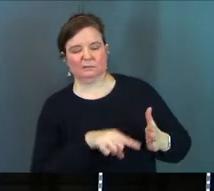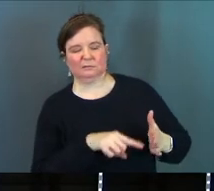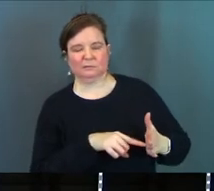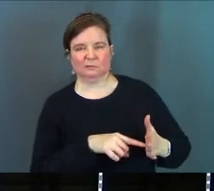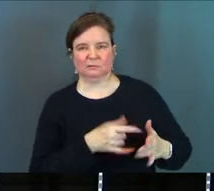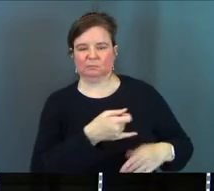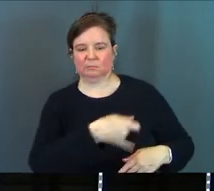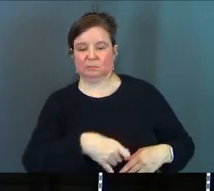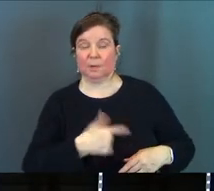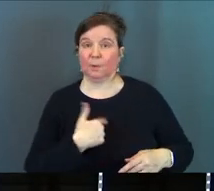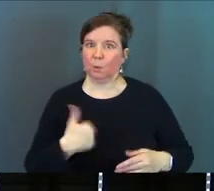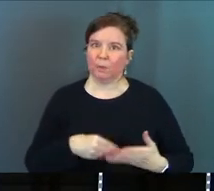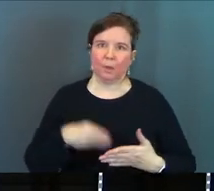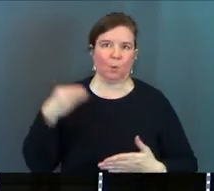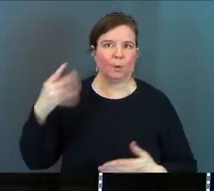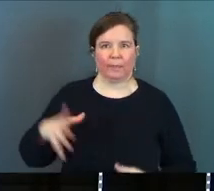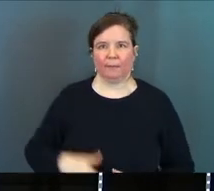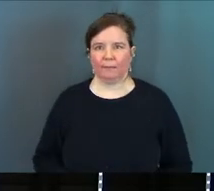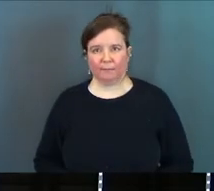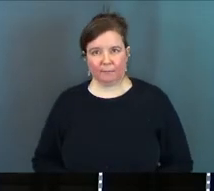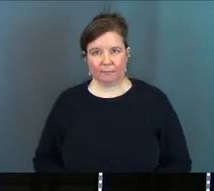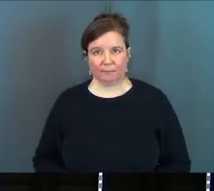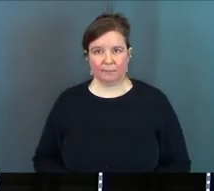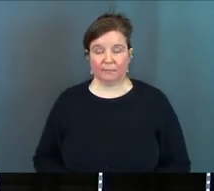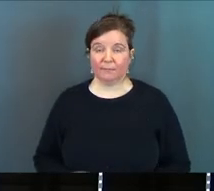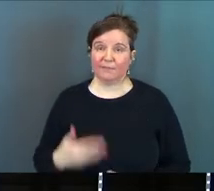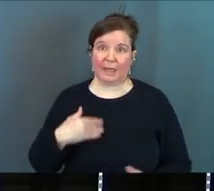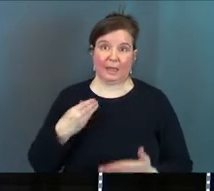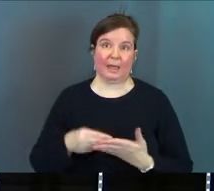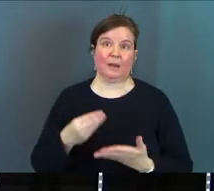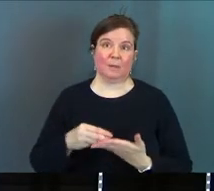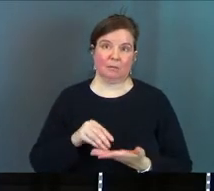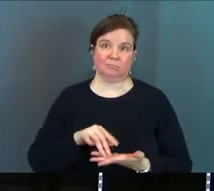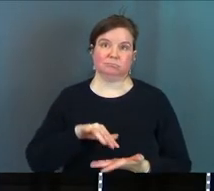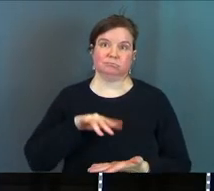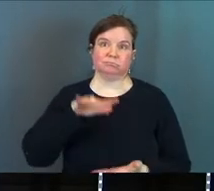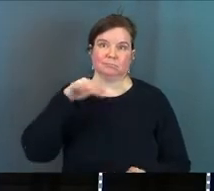but man they were wealthy they had money